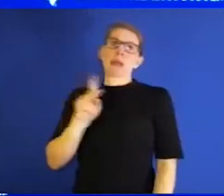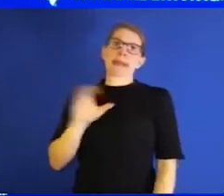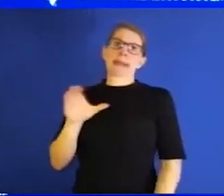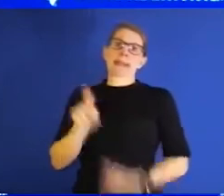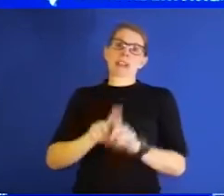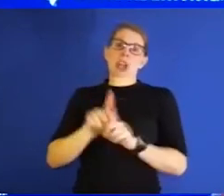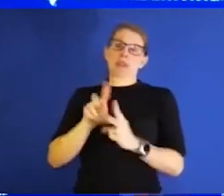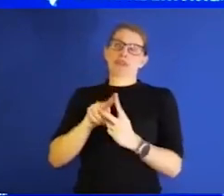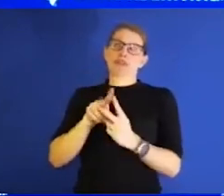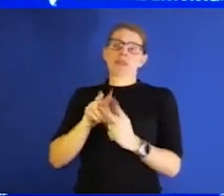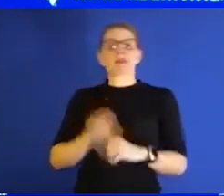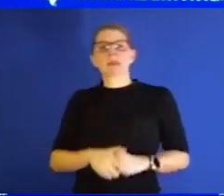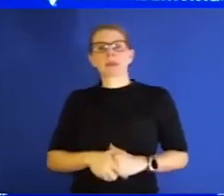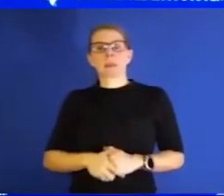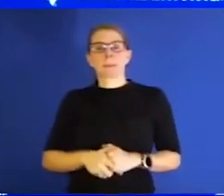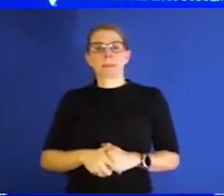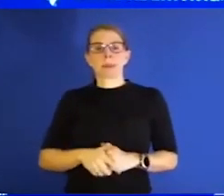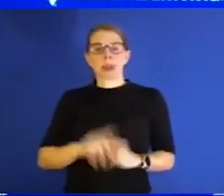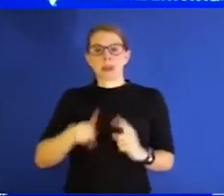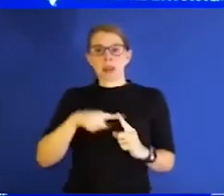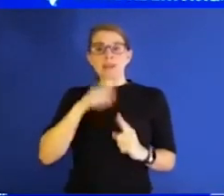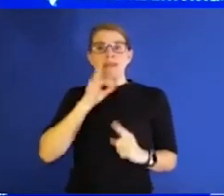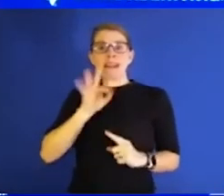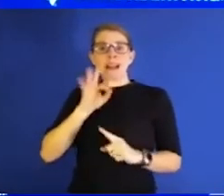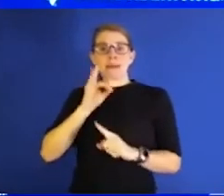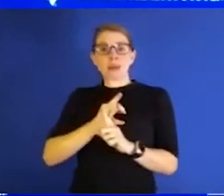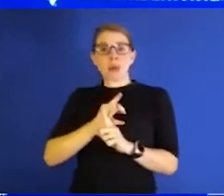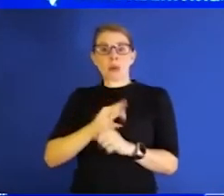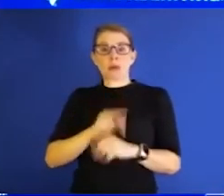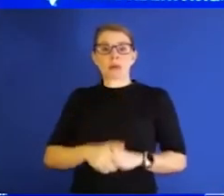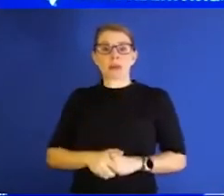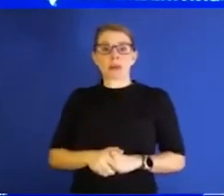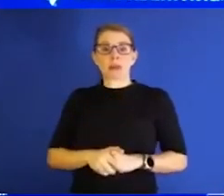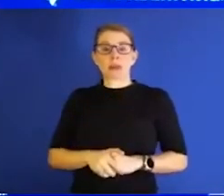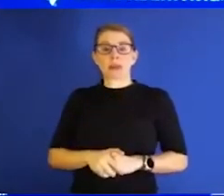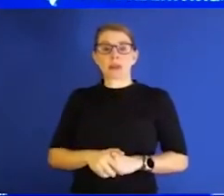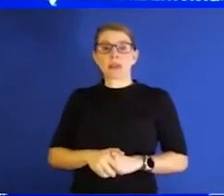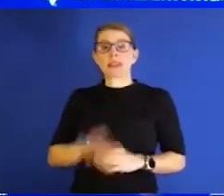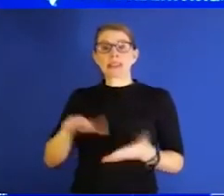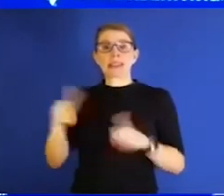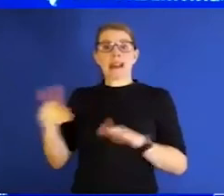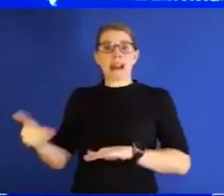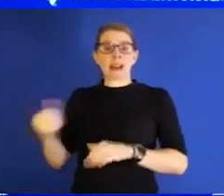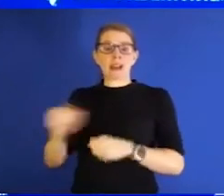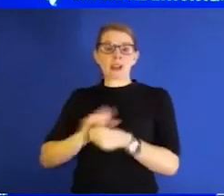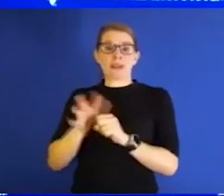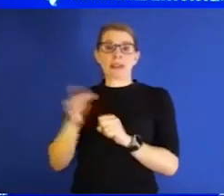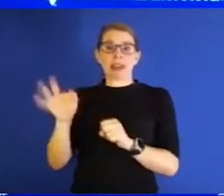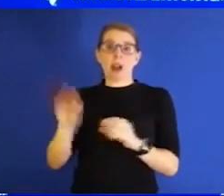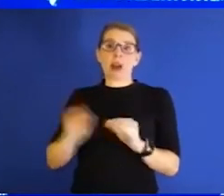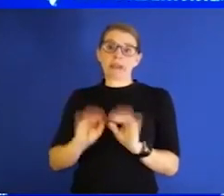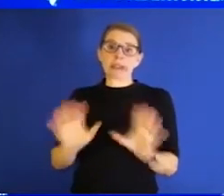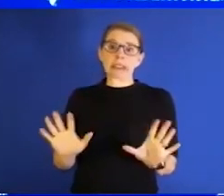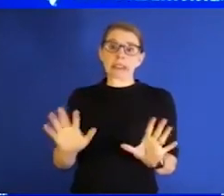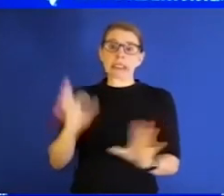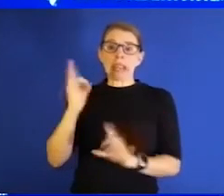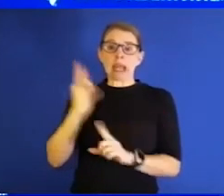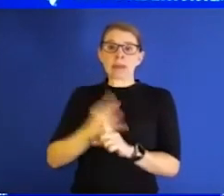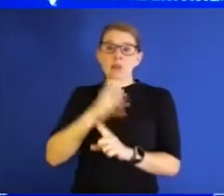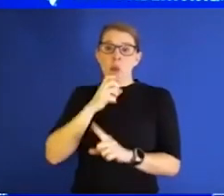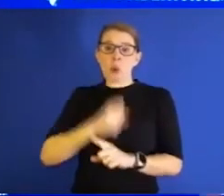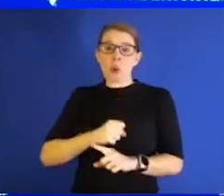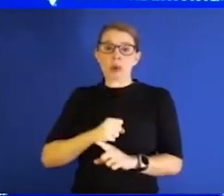about a young nine-month-old girl who died of COVID-19. Obviously, nine-month-old can't get